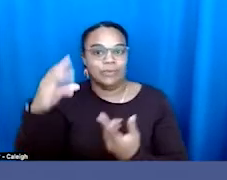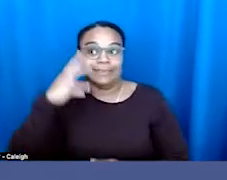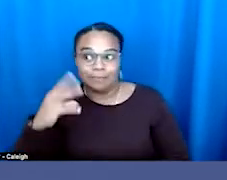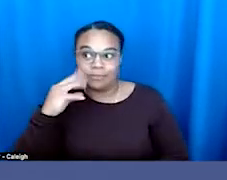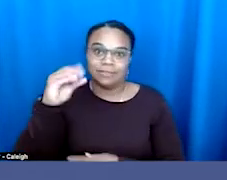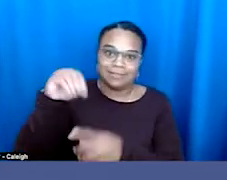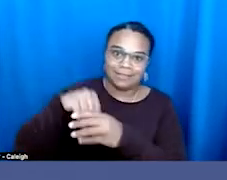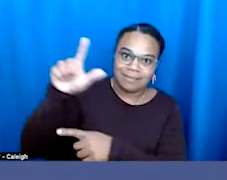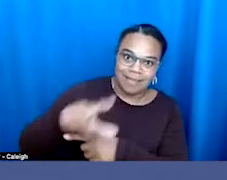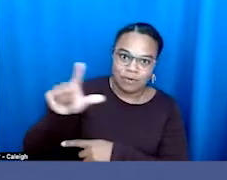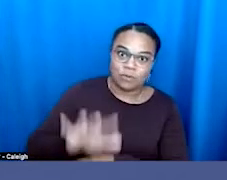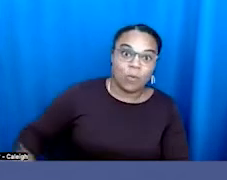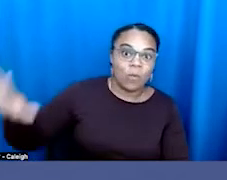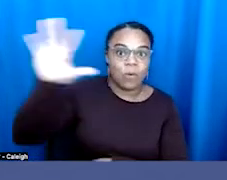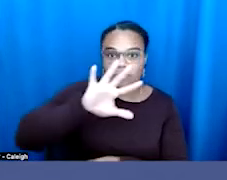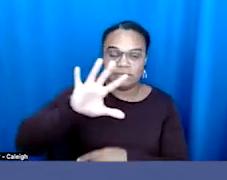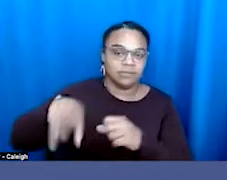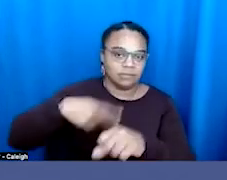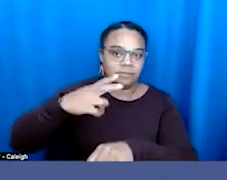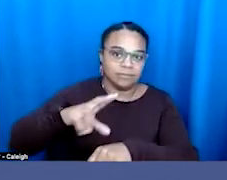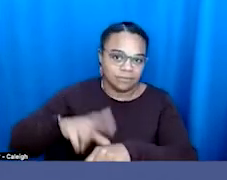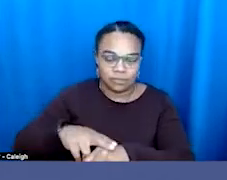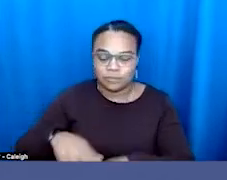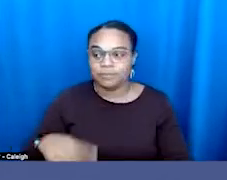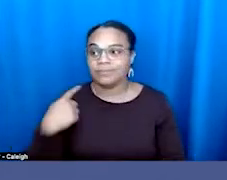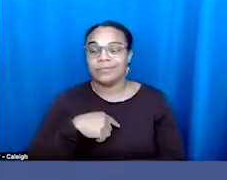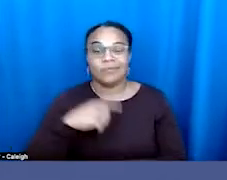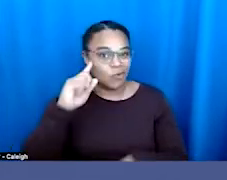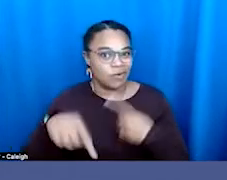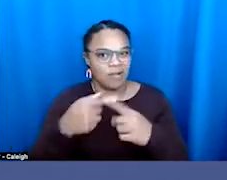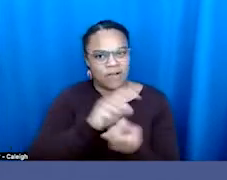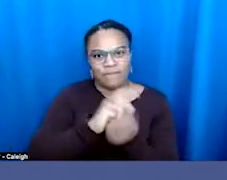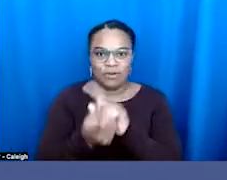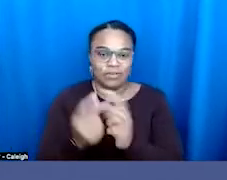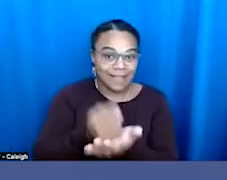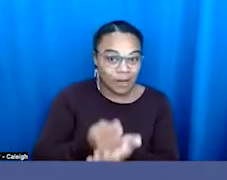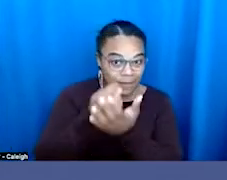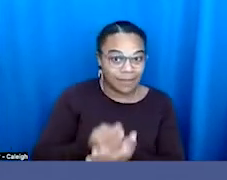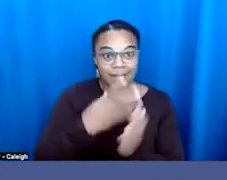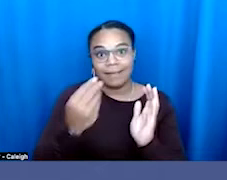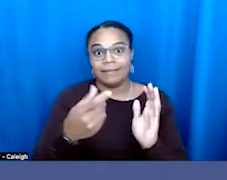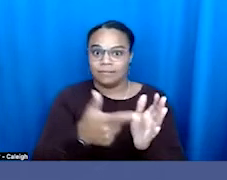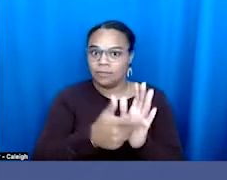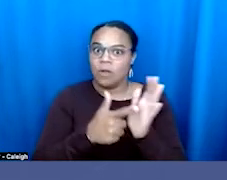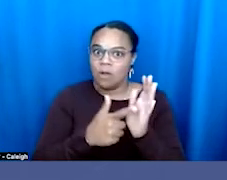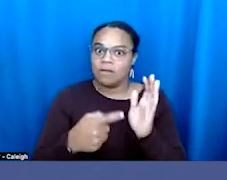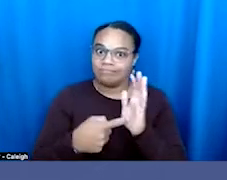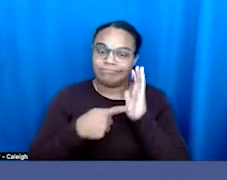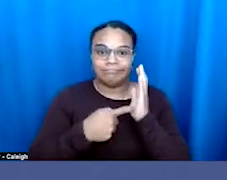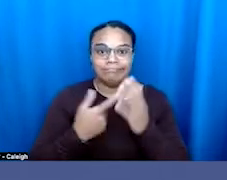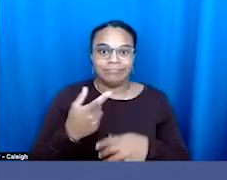We've heard about conversion therapy and mandates of young people being pushed into conversion therapy programs.